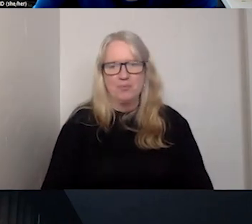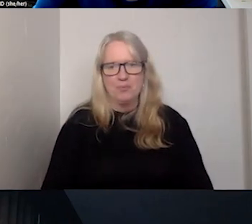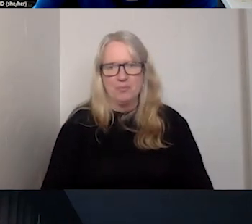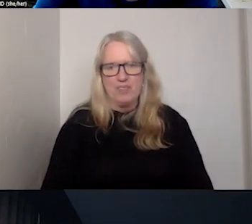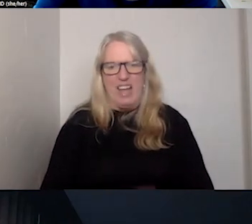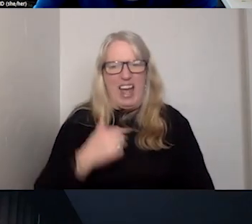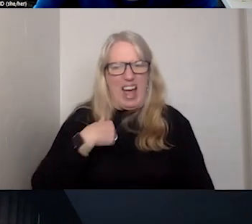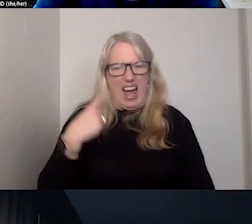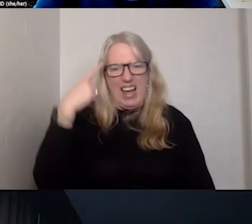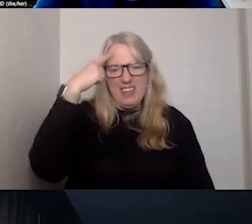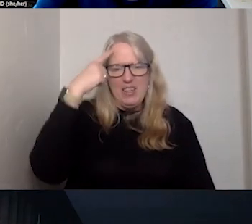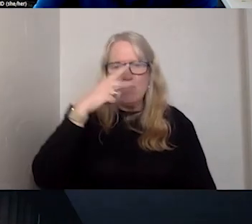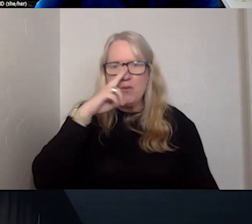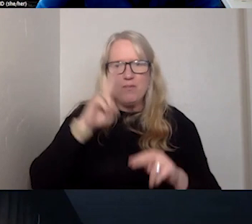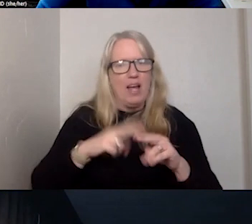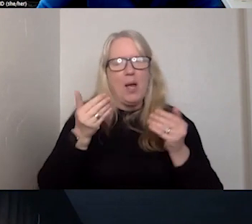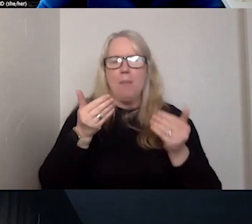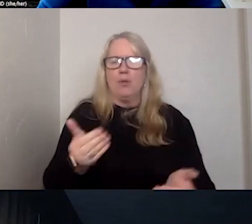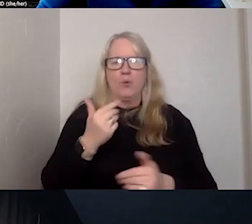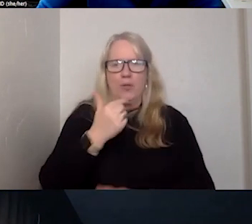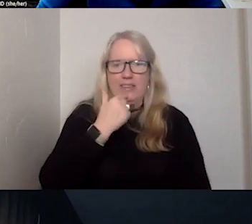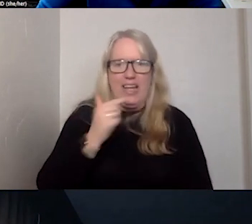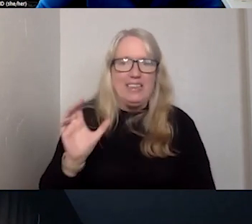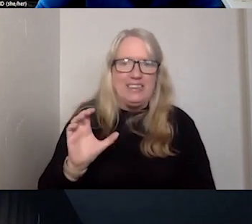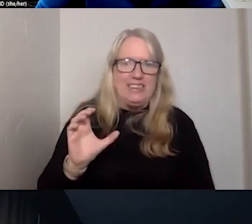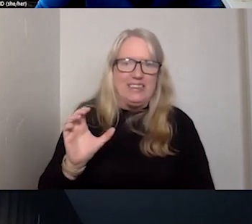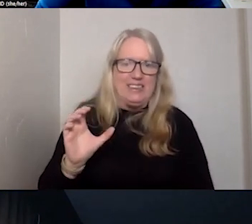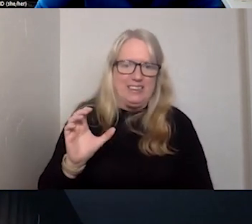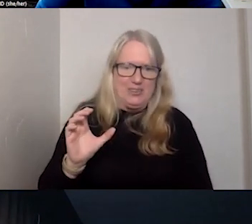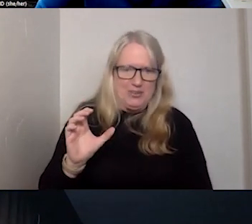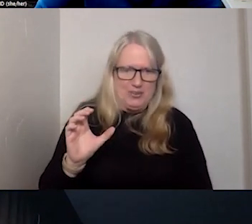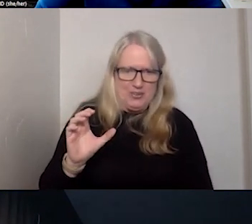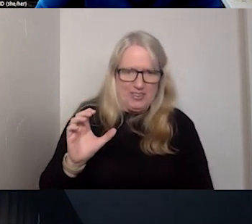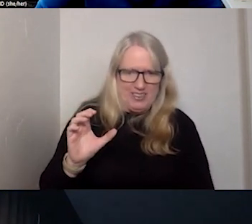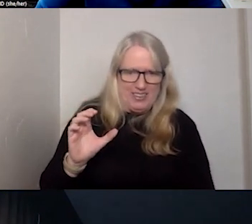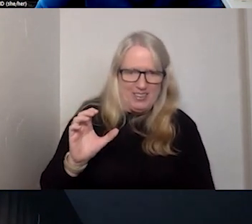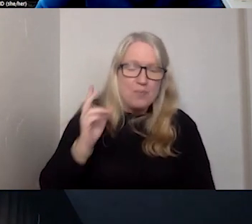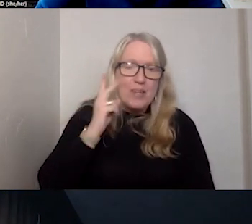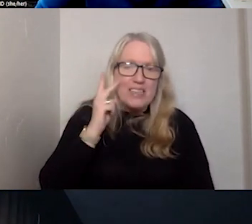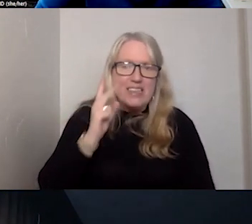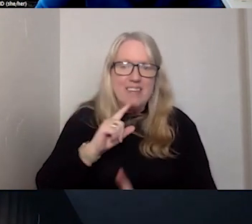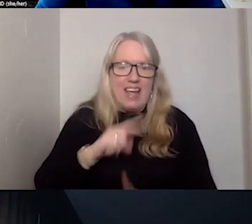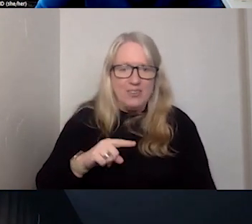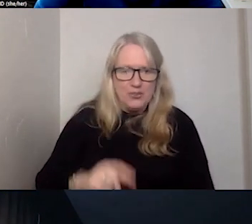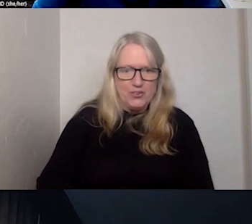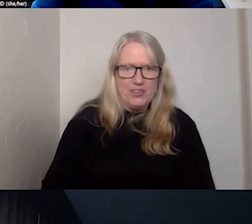I think just for fun, I'm going to say C. All right. Let's see what the answer is.